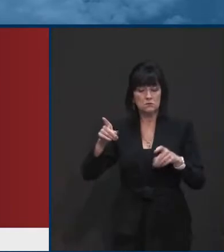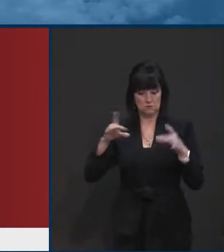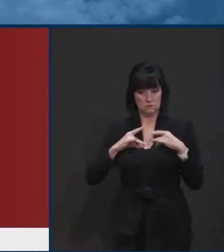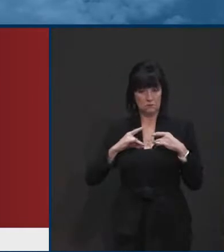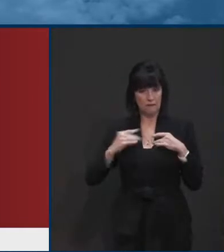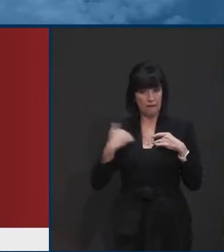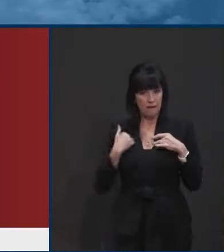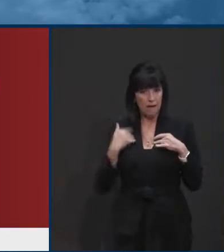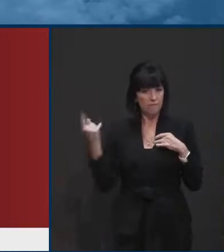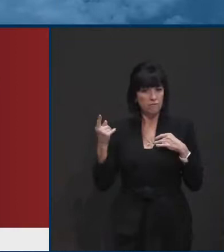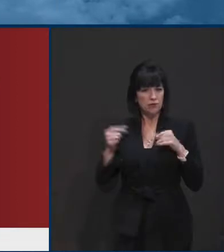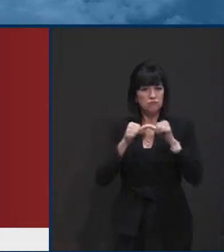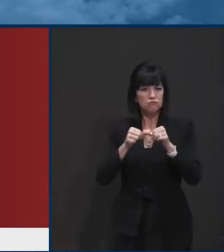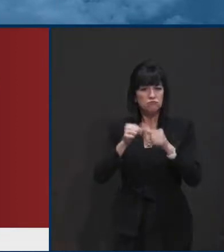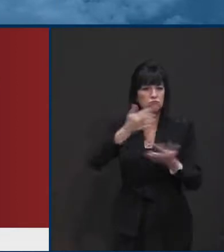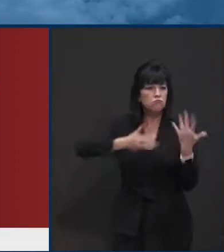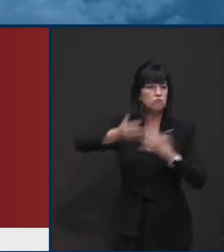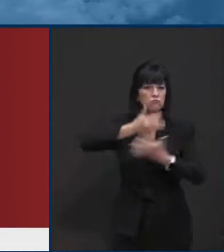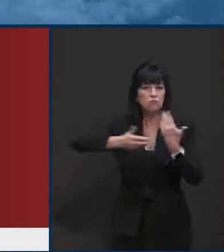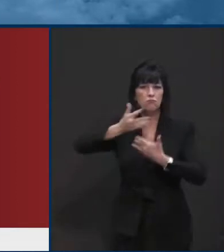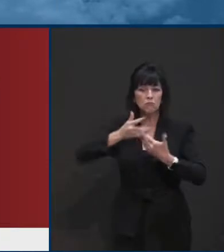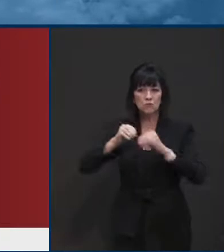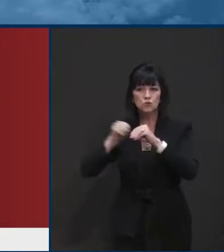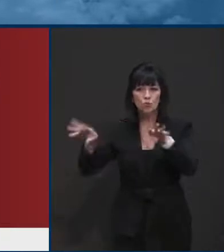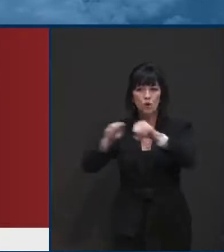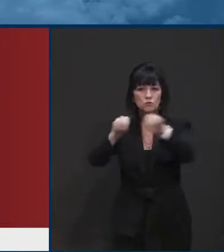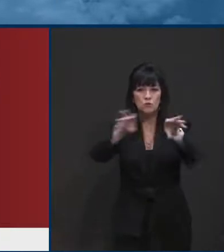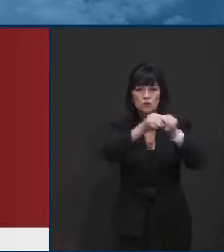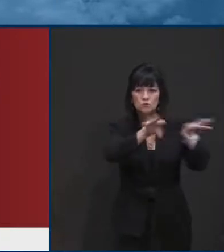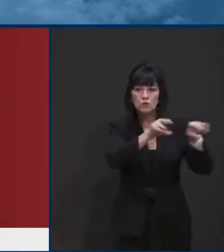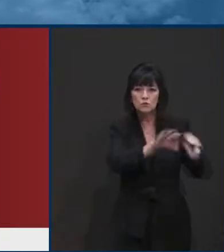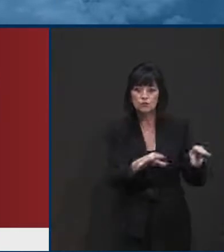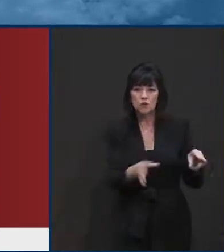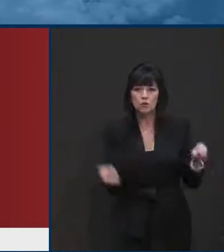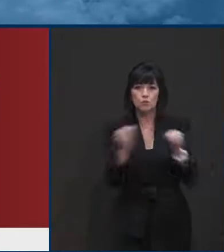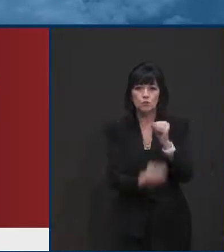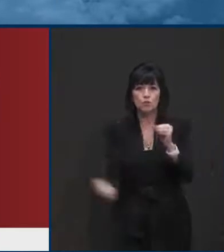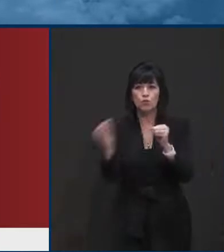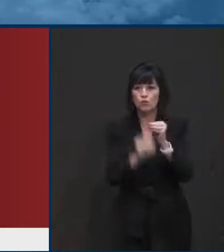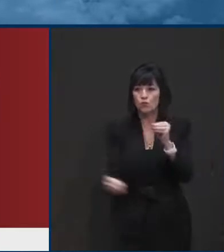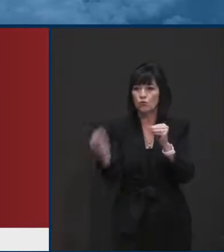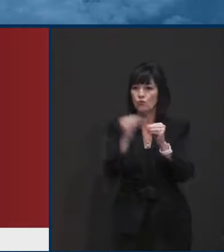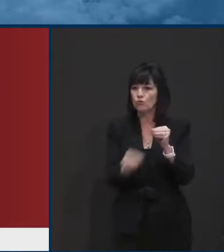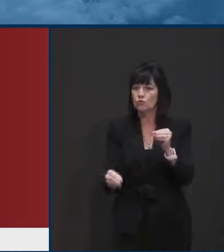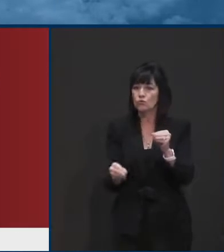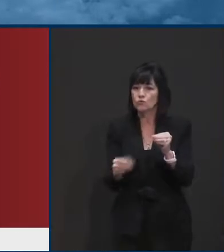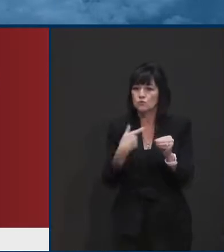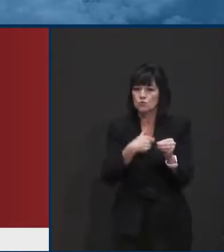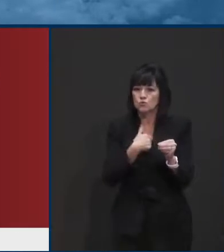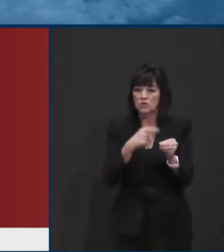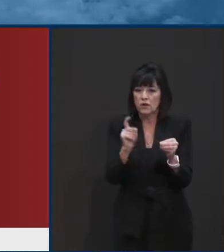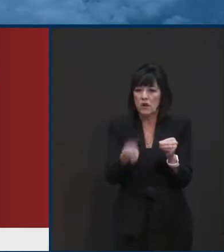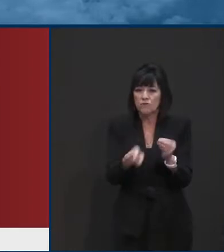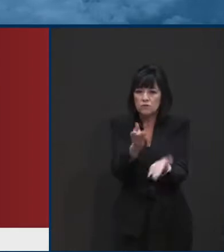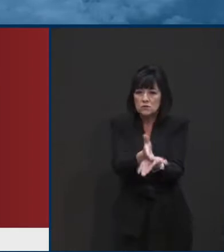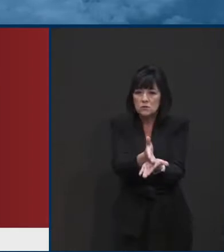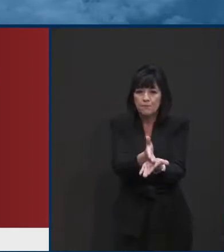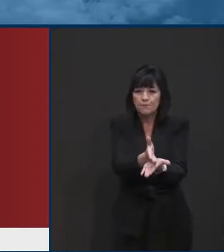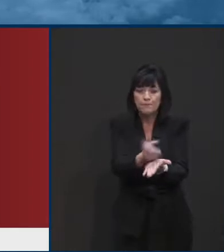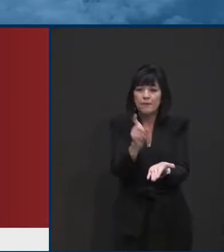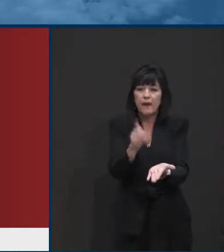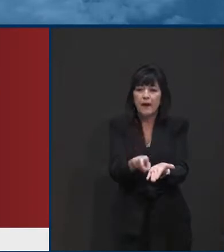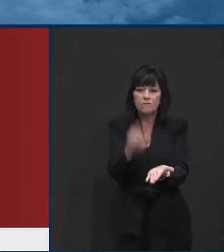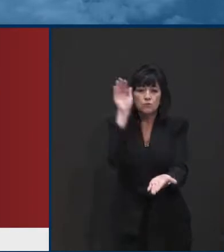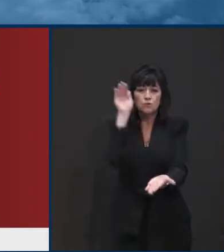it grows and increases. And so we need to push down and limit the exposures of those